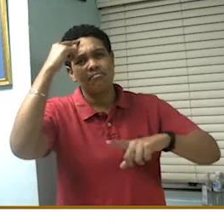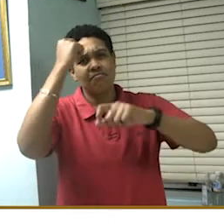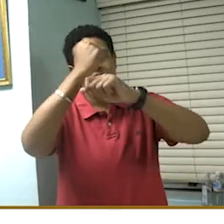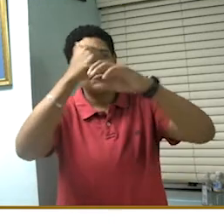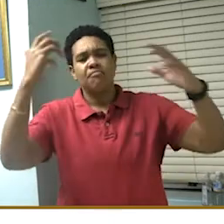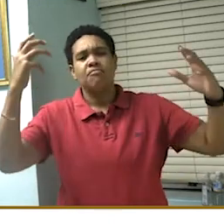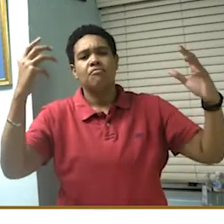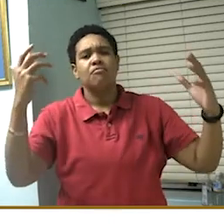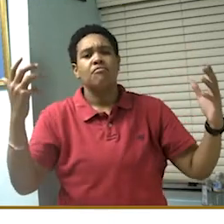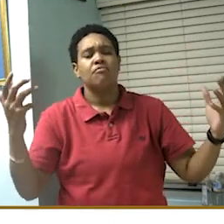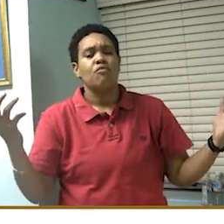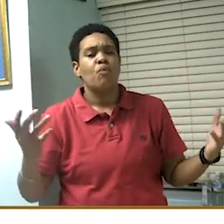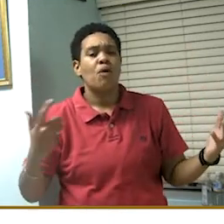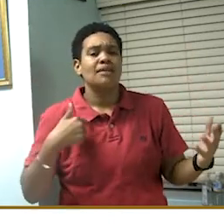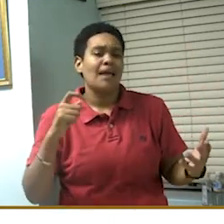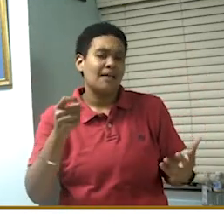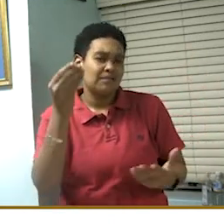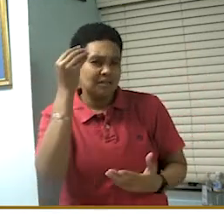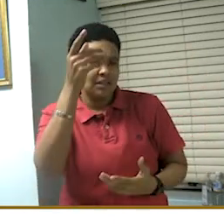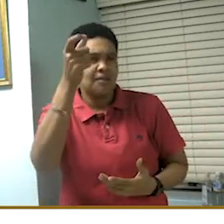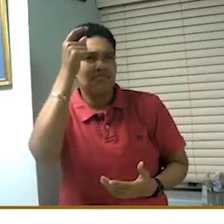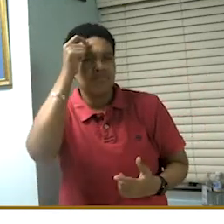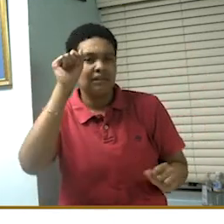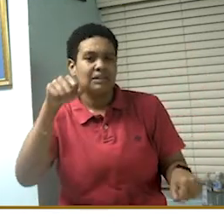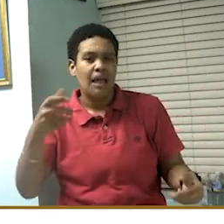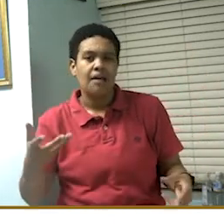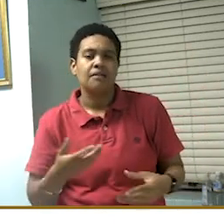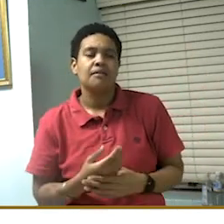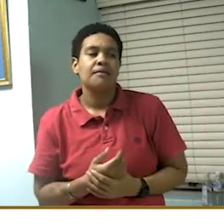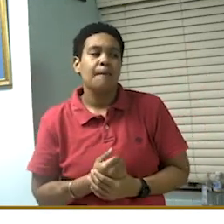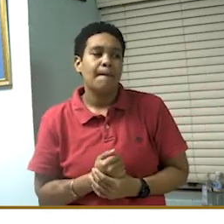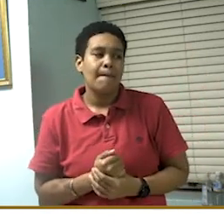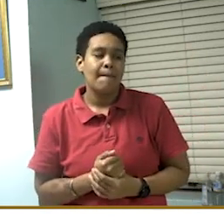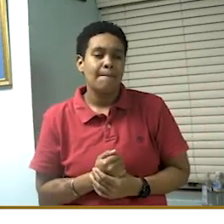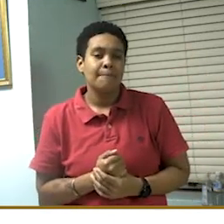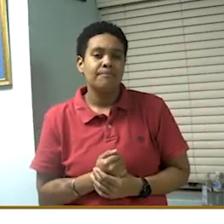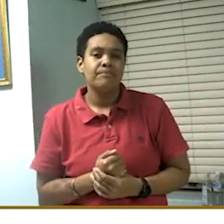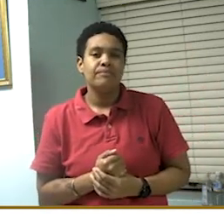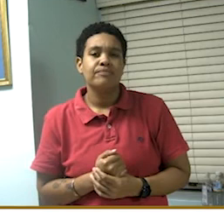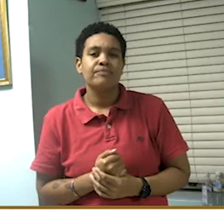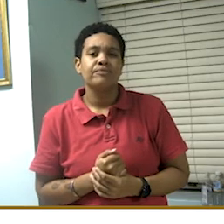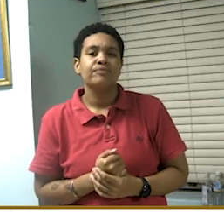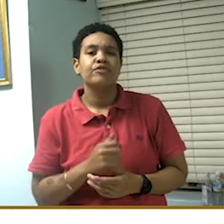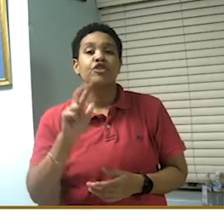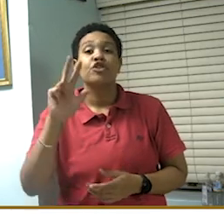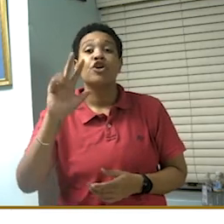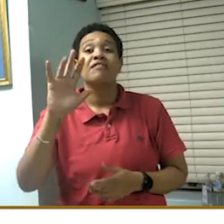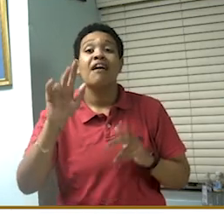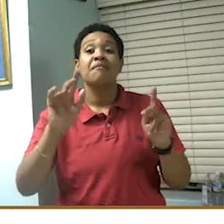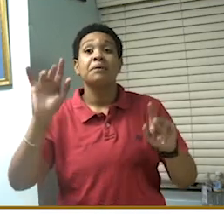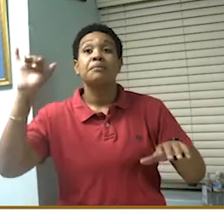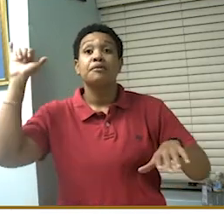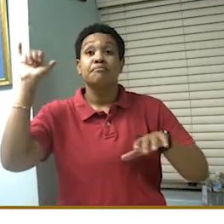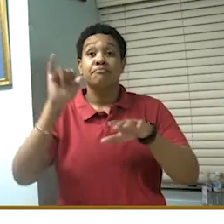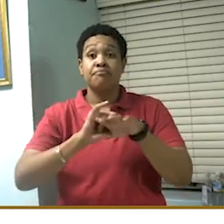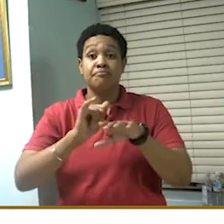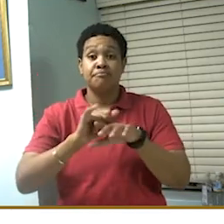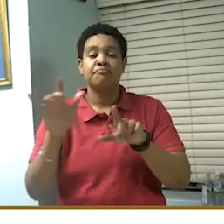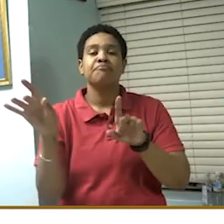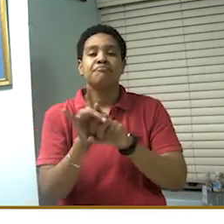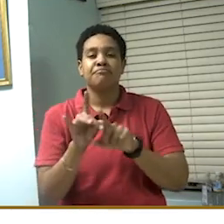from what I have to say. Thirty-five were imported, and